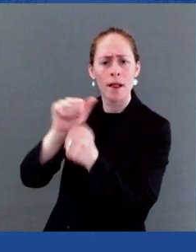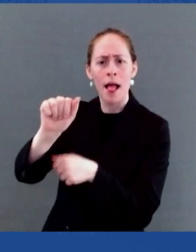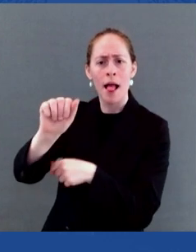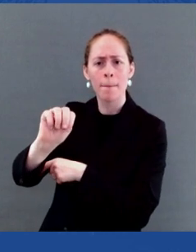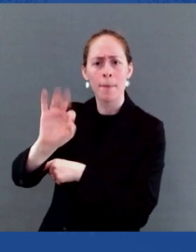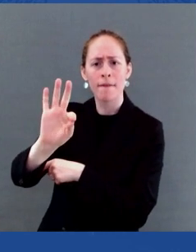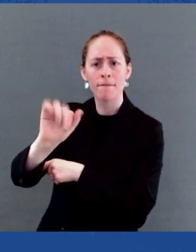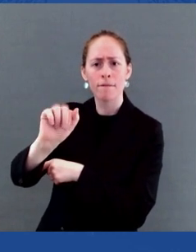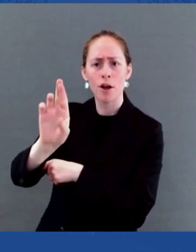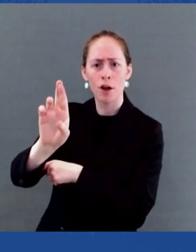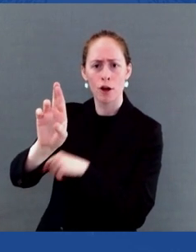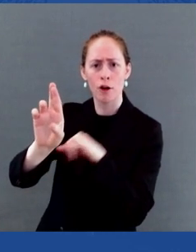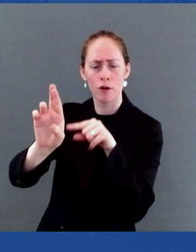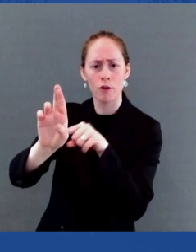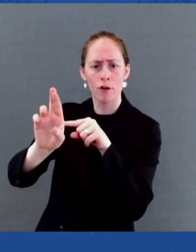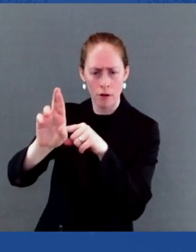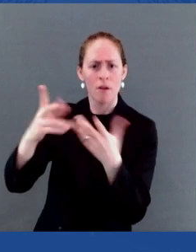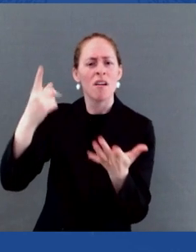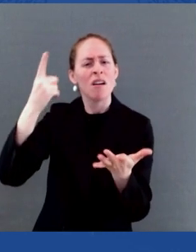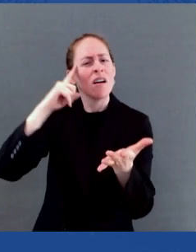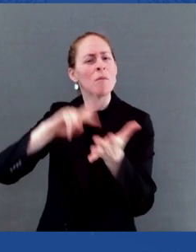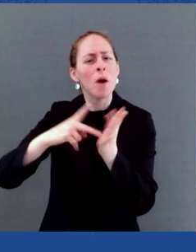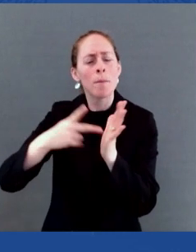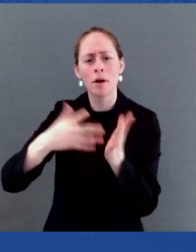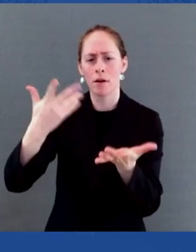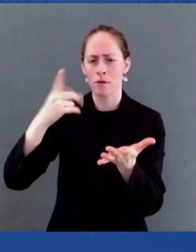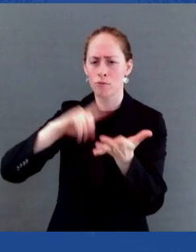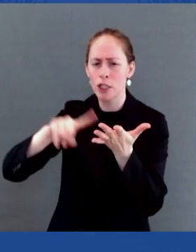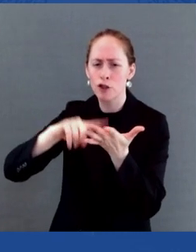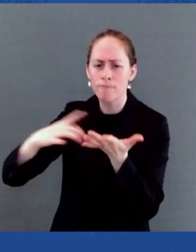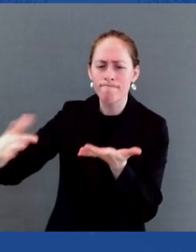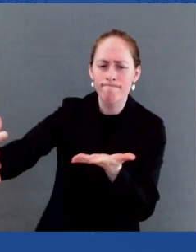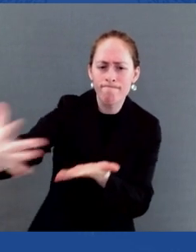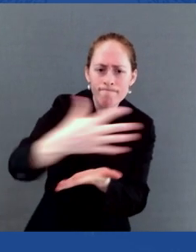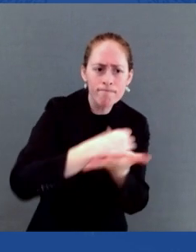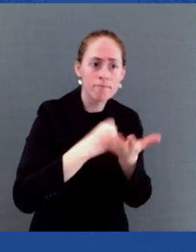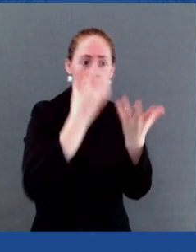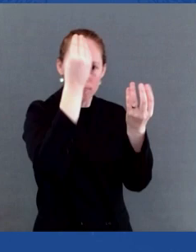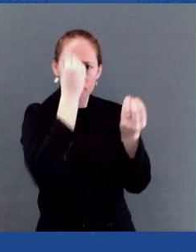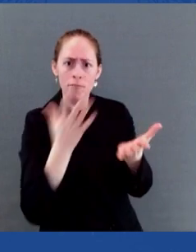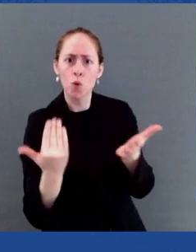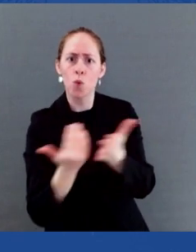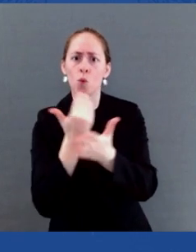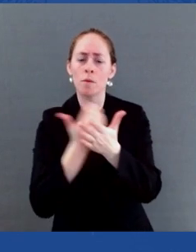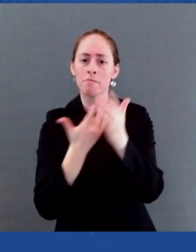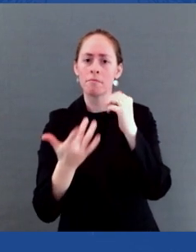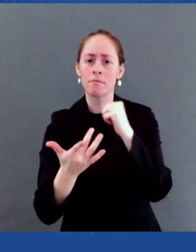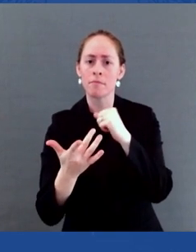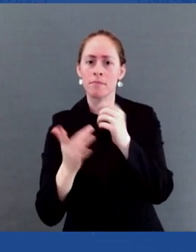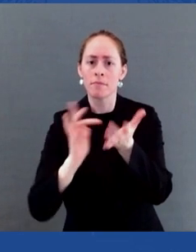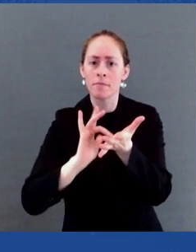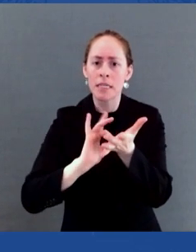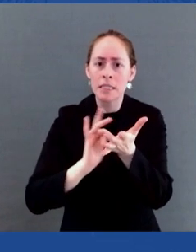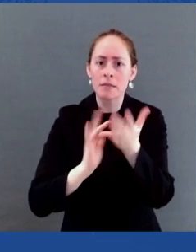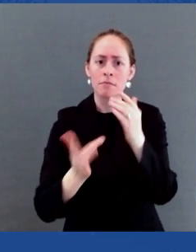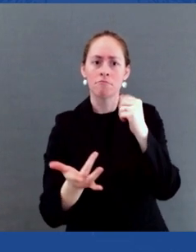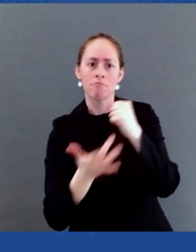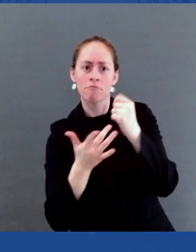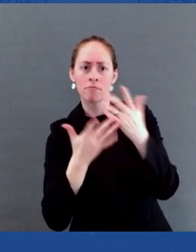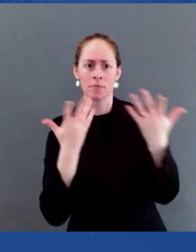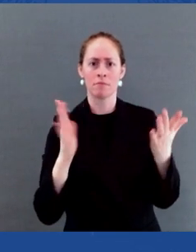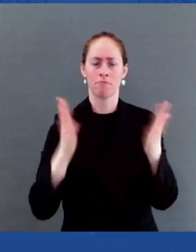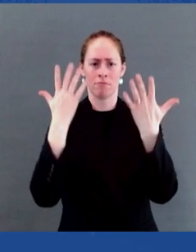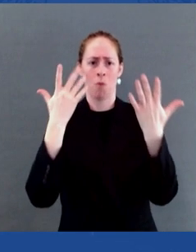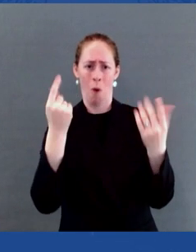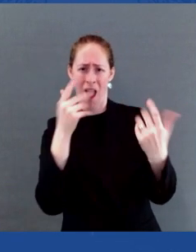and provide life-saving treatment to those in need. We're partnering with the World Health Organization and others to advance